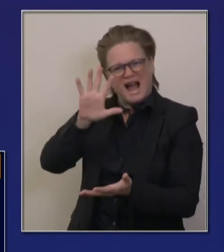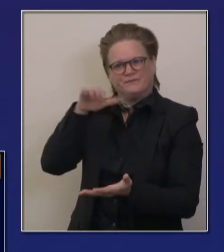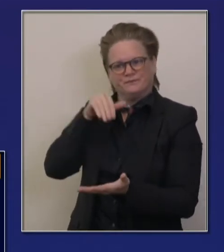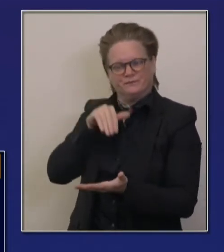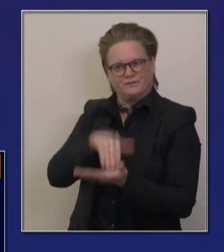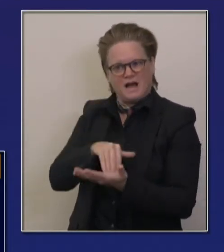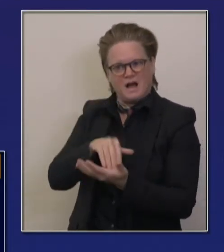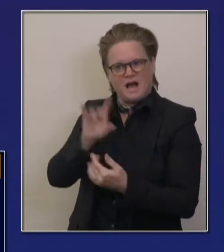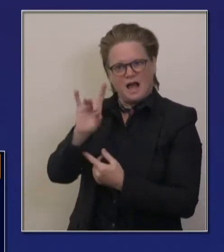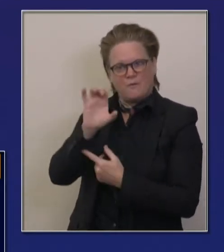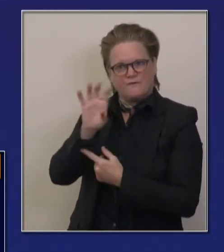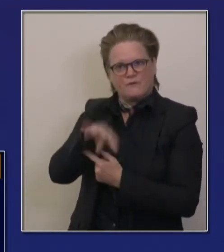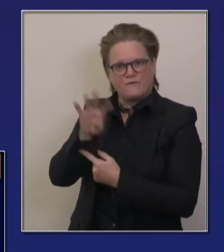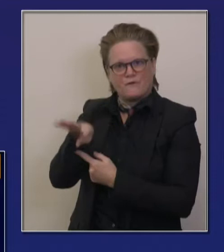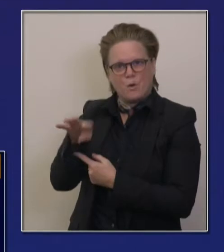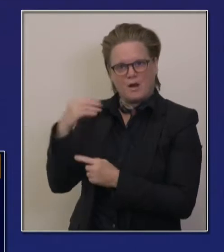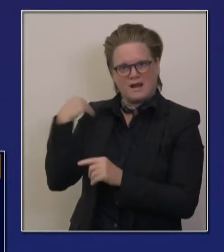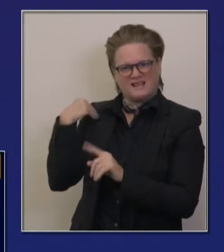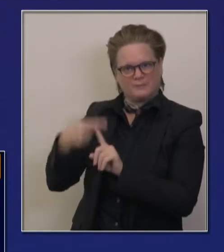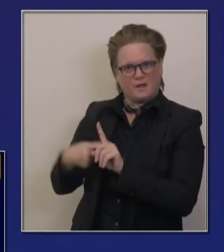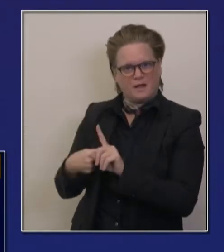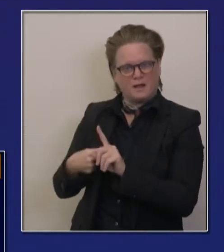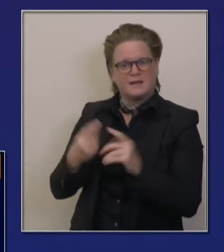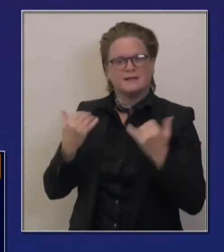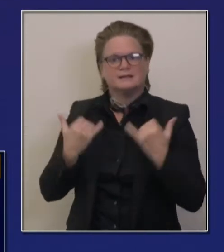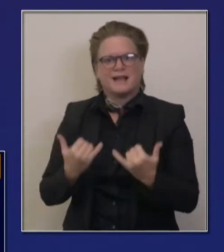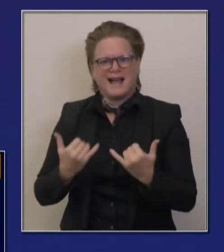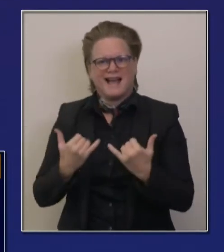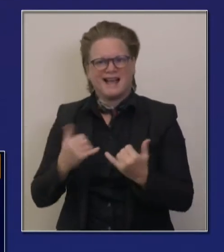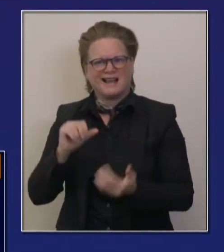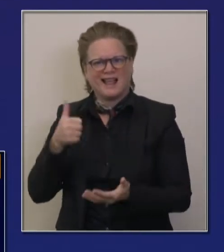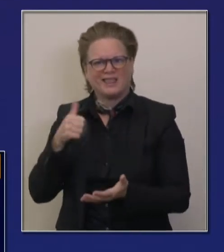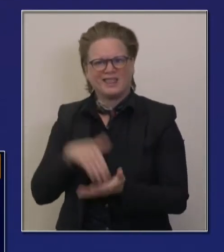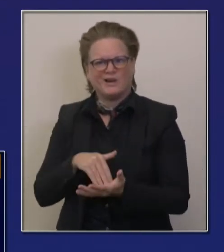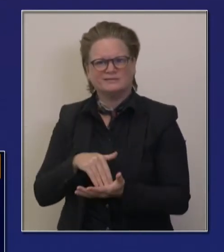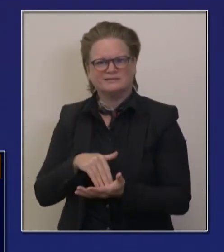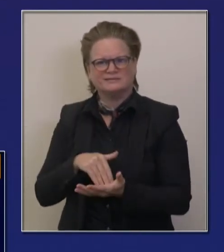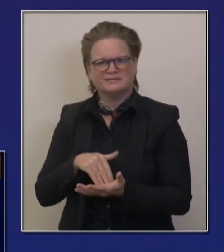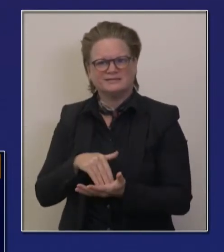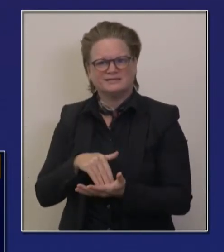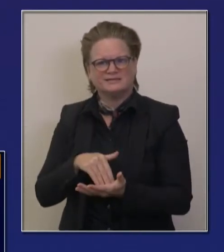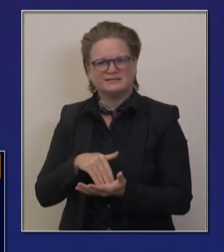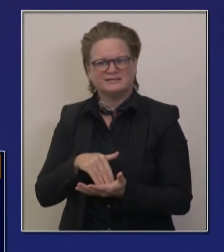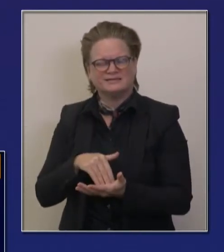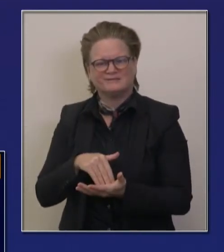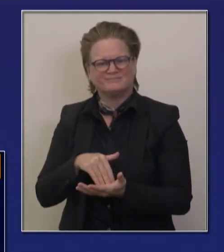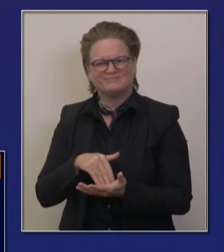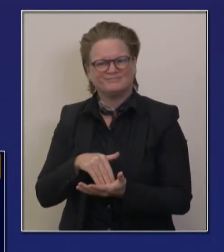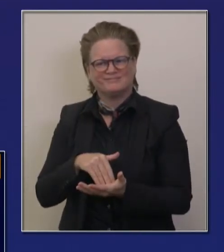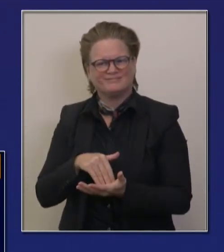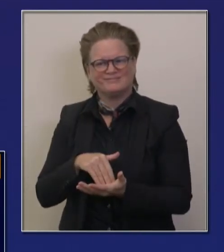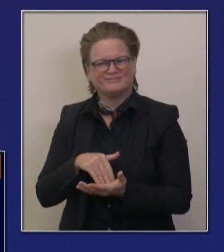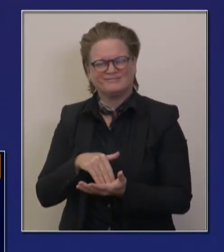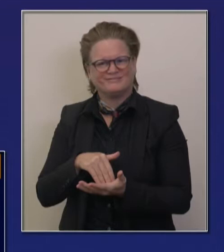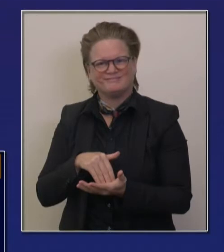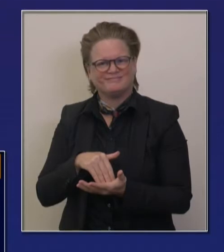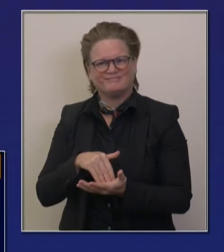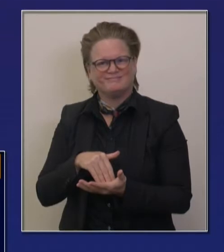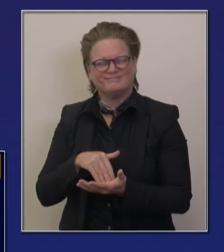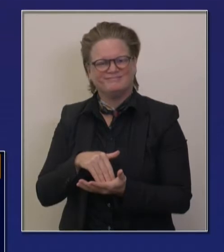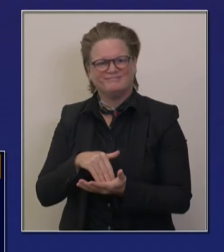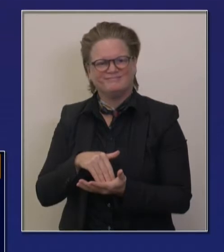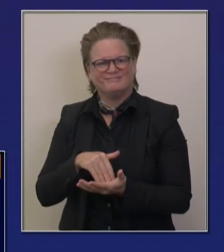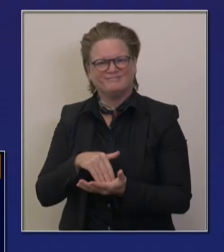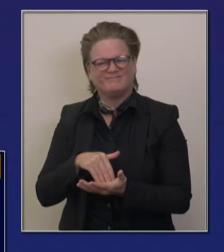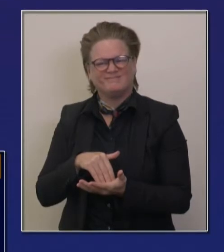shy of 6,000, uh, COVID-19 positive patients in our hospital system. Now over 10,000, just like that, 72%